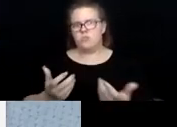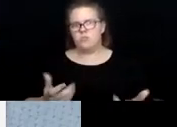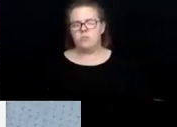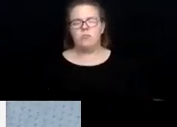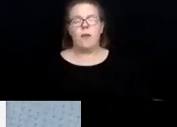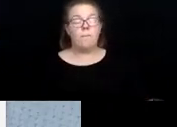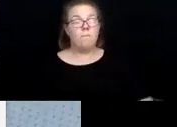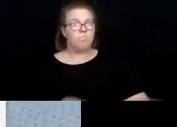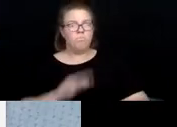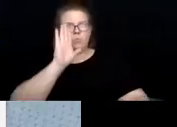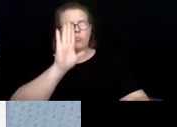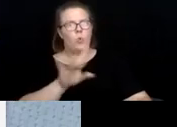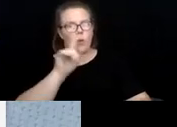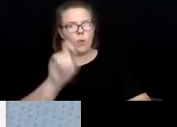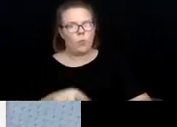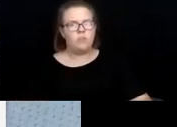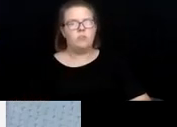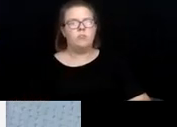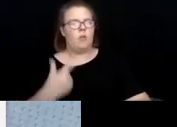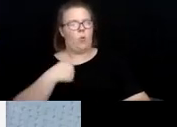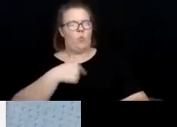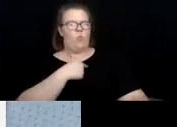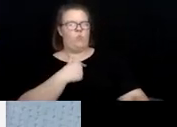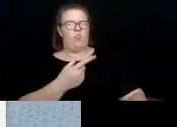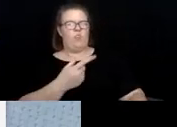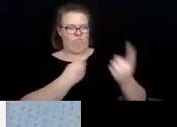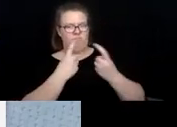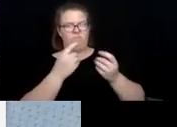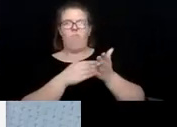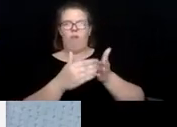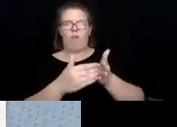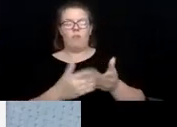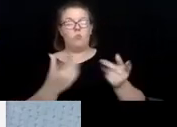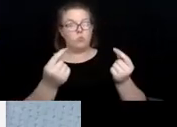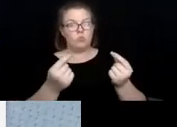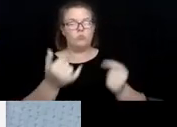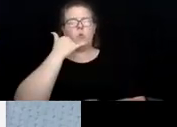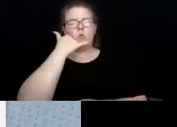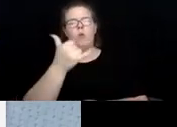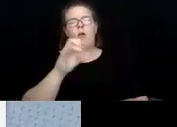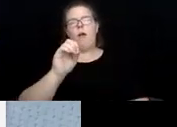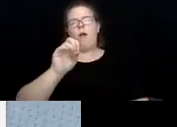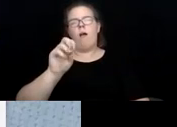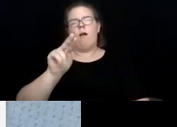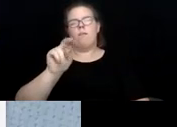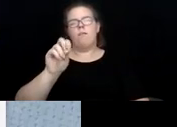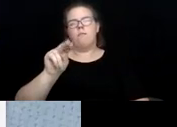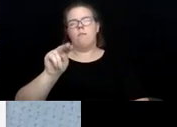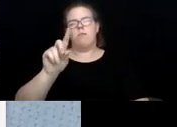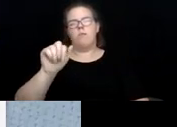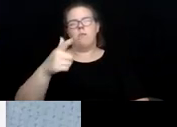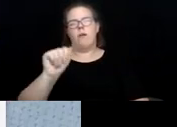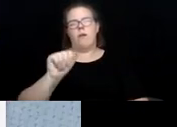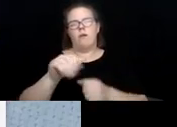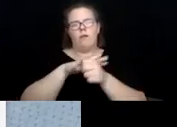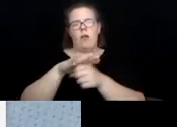That's a great question and one that we receive a lot. All they need to do is call the Onondark County Office for Aging.